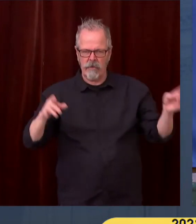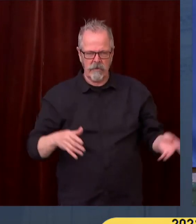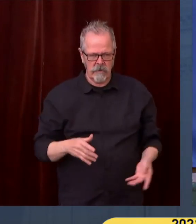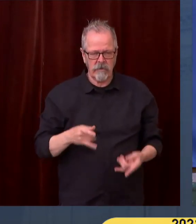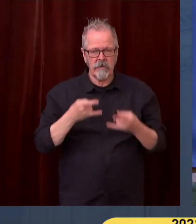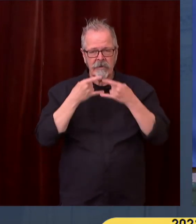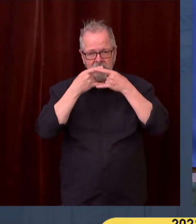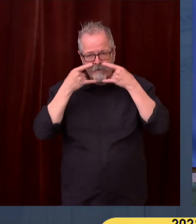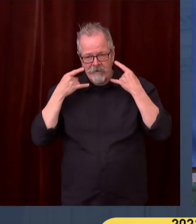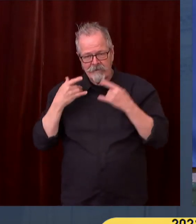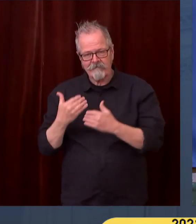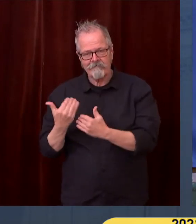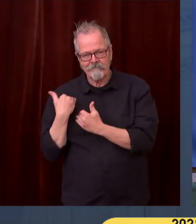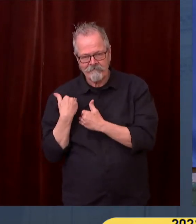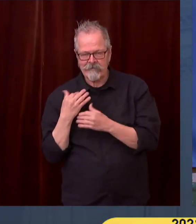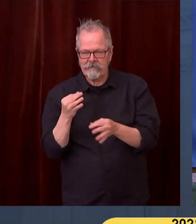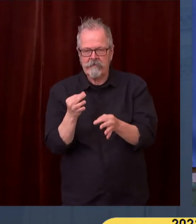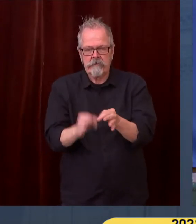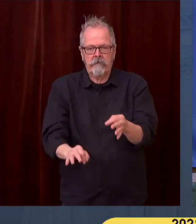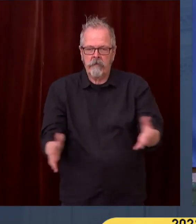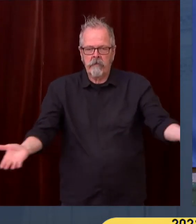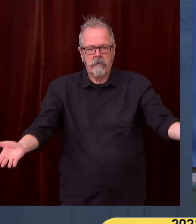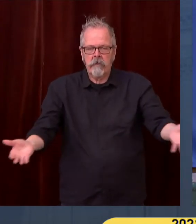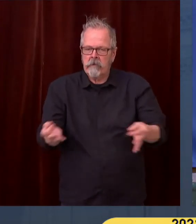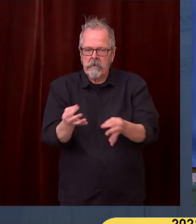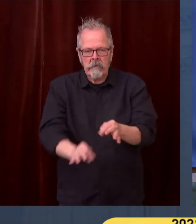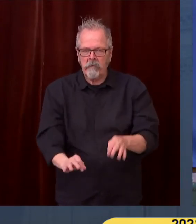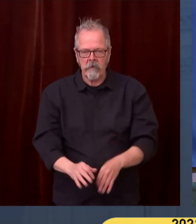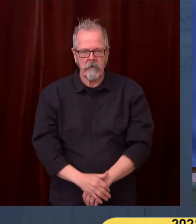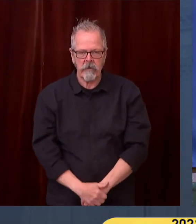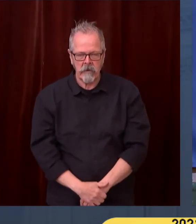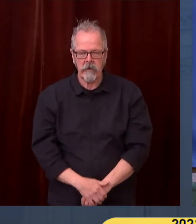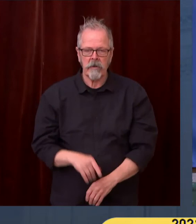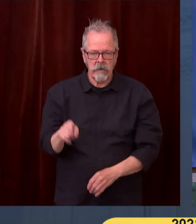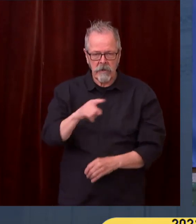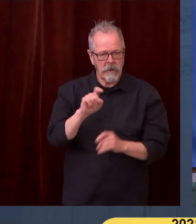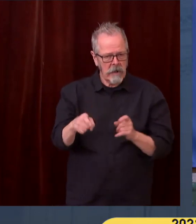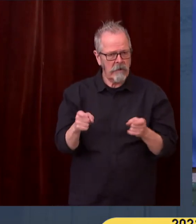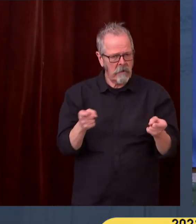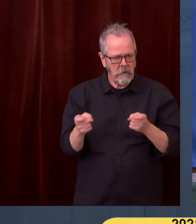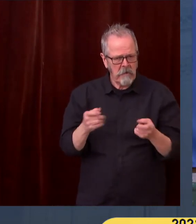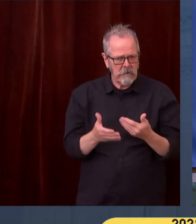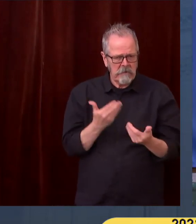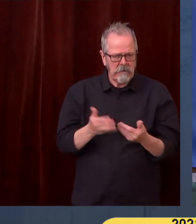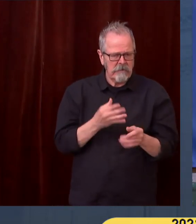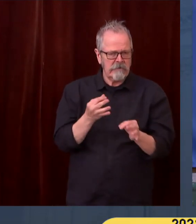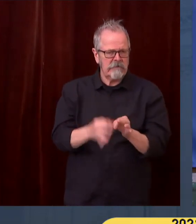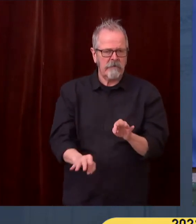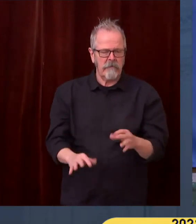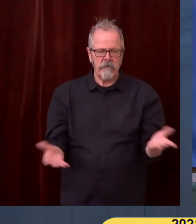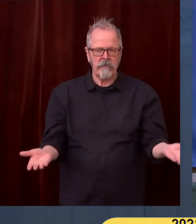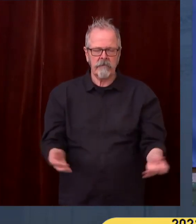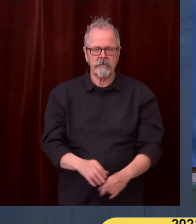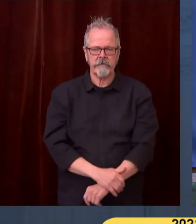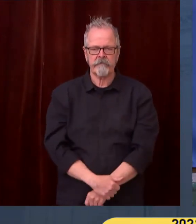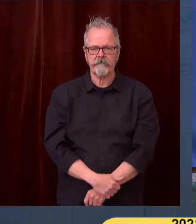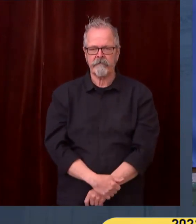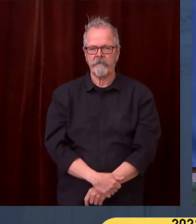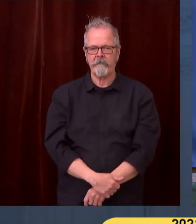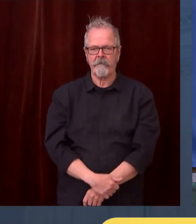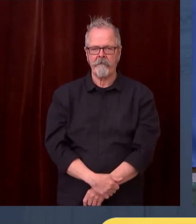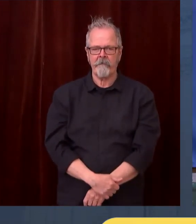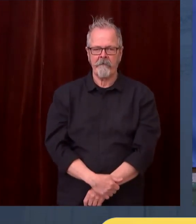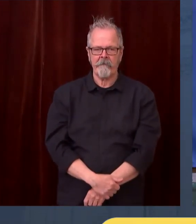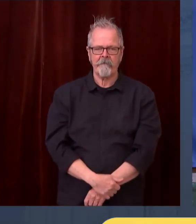drive these numbers down. And I believe there's a fair chance we're going to do that. So I hope people look at this through the lens of